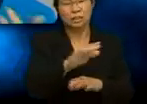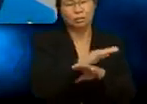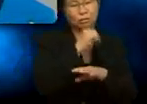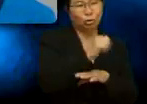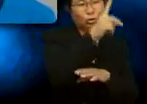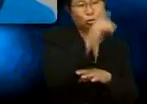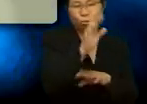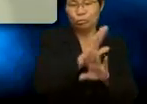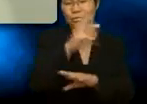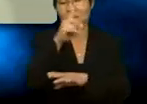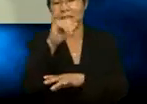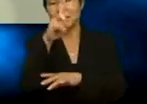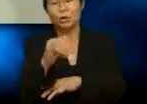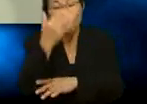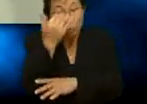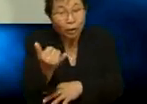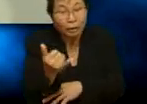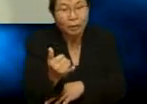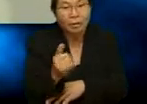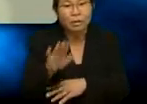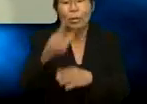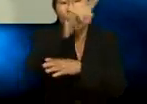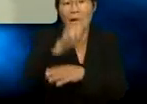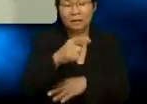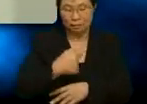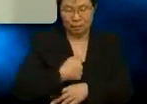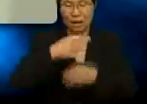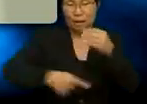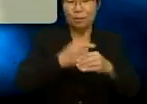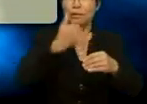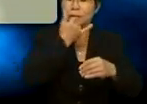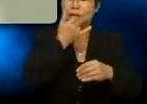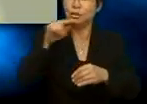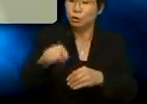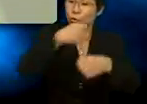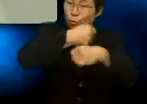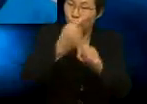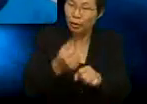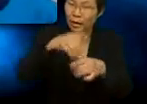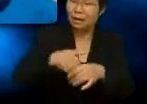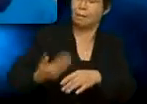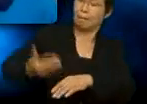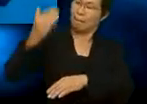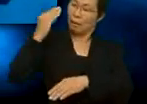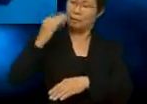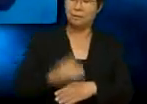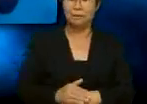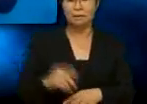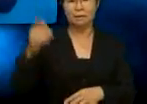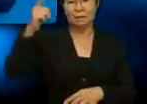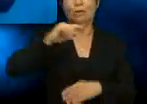Why? Because you are asking me about the mistakes that you made in the past. Oh, sorry.